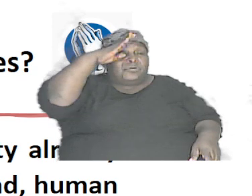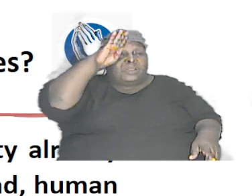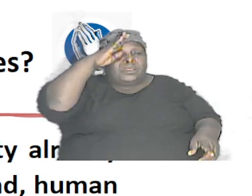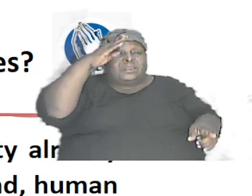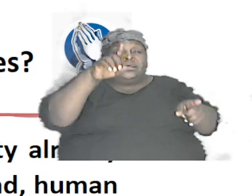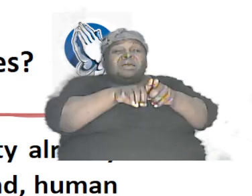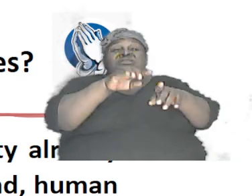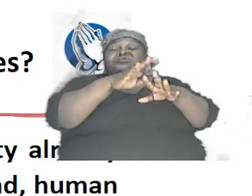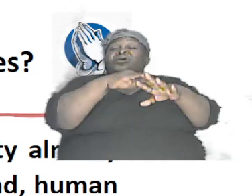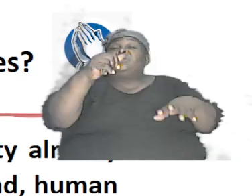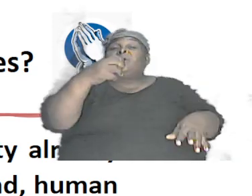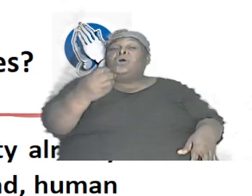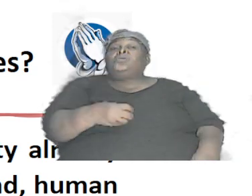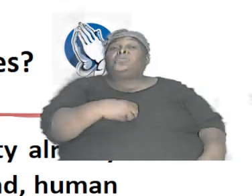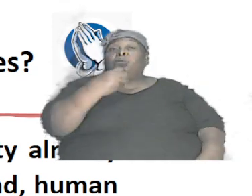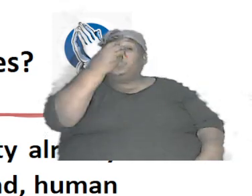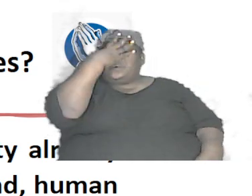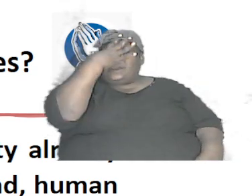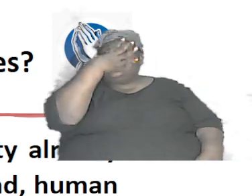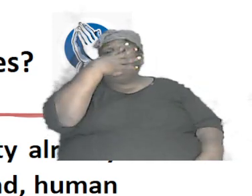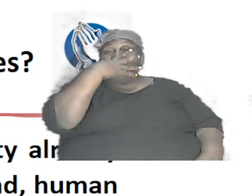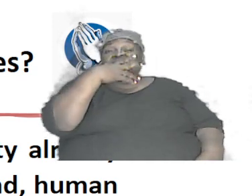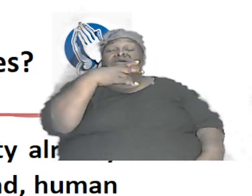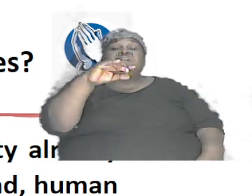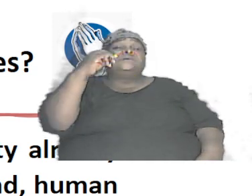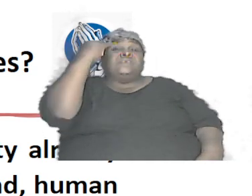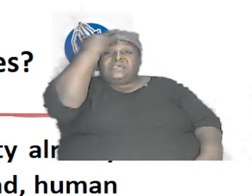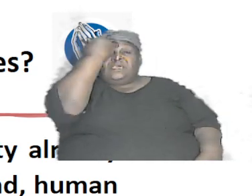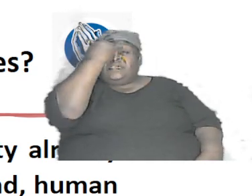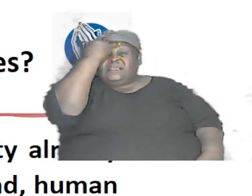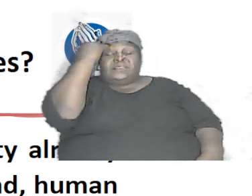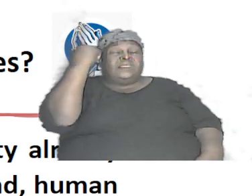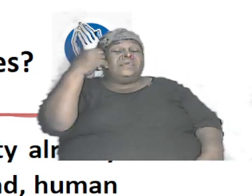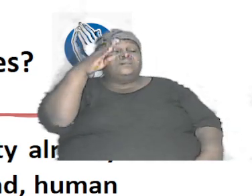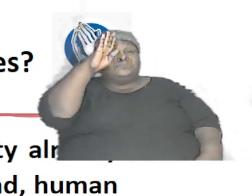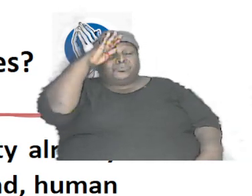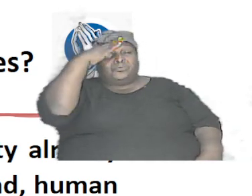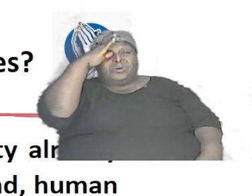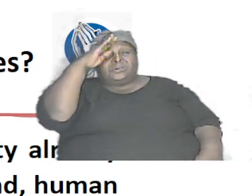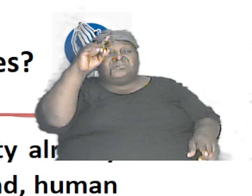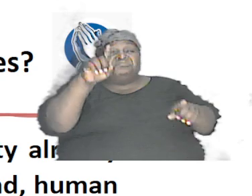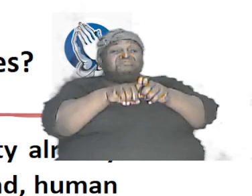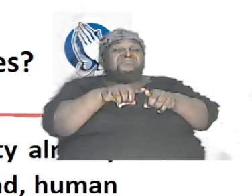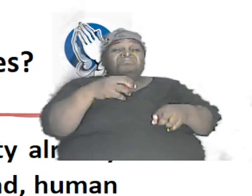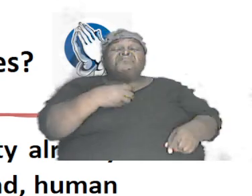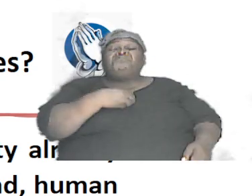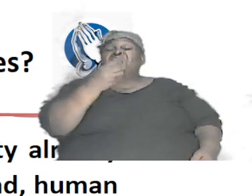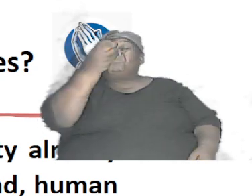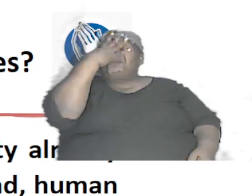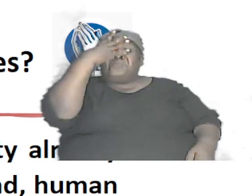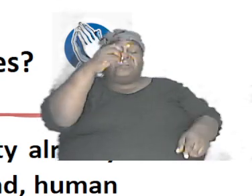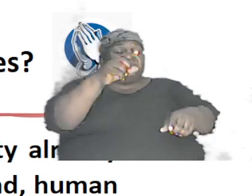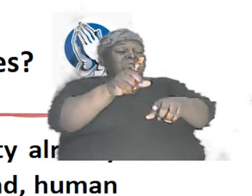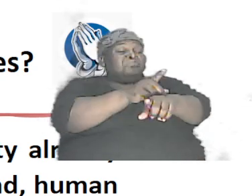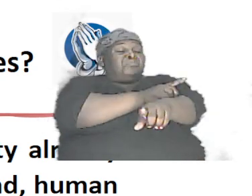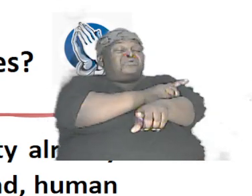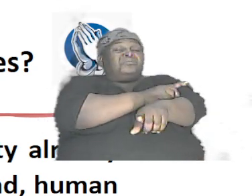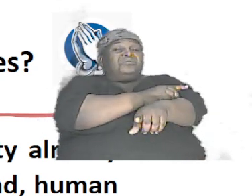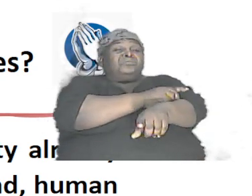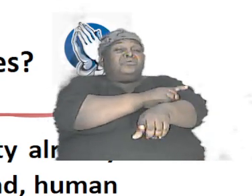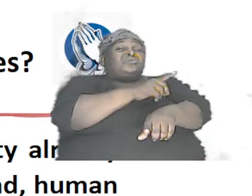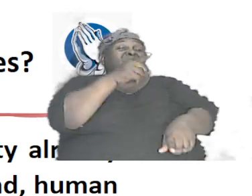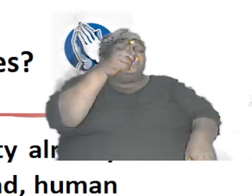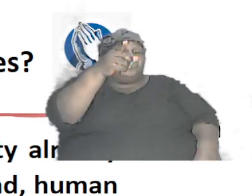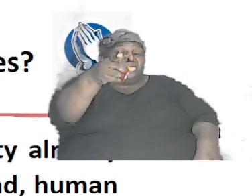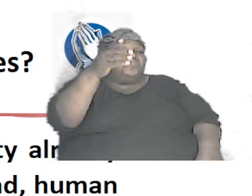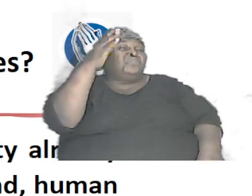white man do you know that the Indian is just as brilliant as the man that is considered white or considered black do you know brothers